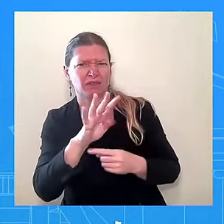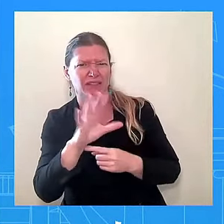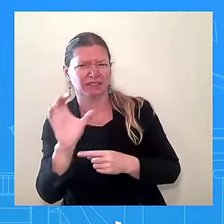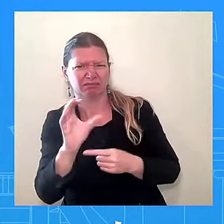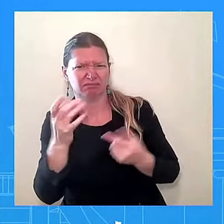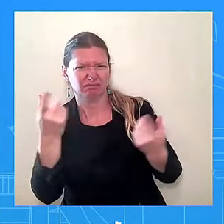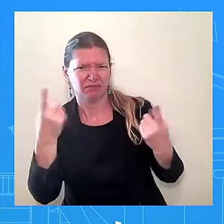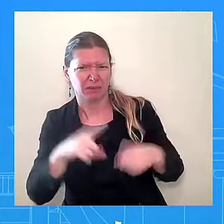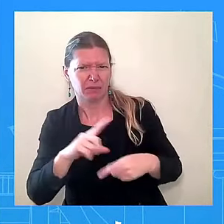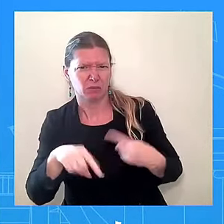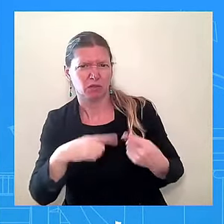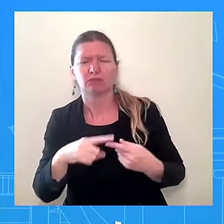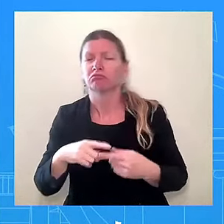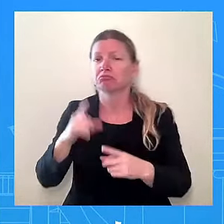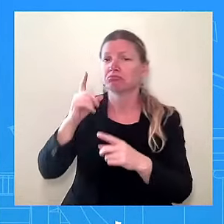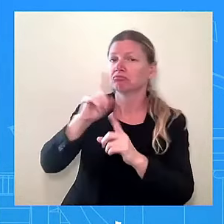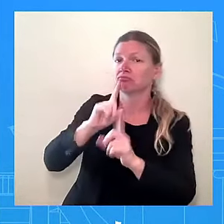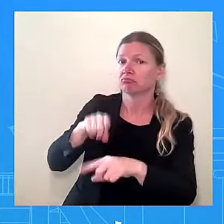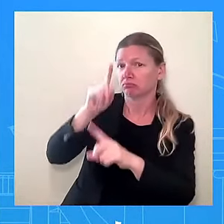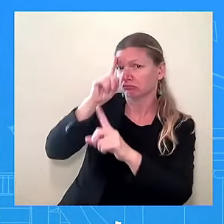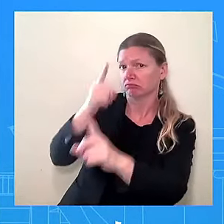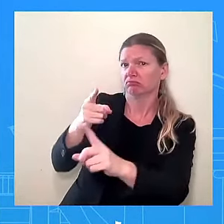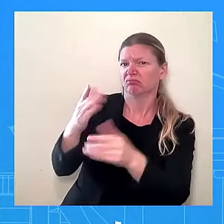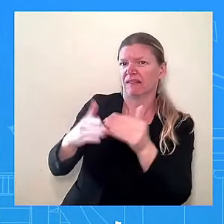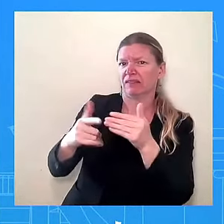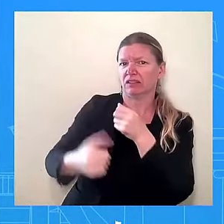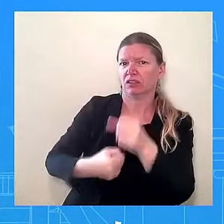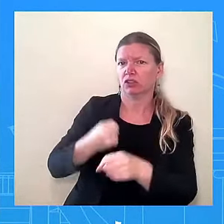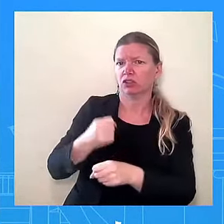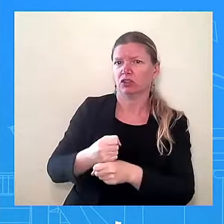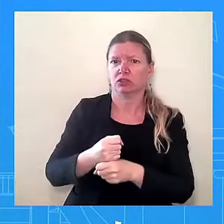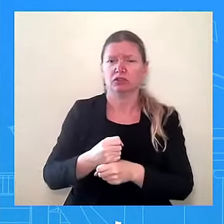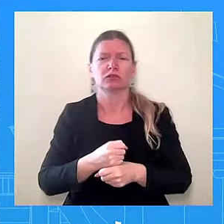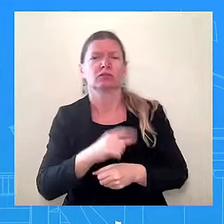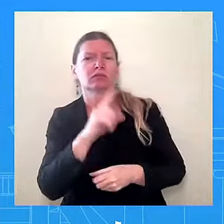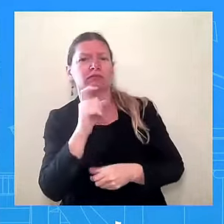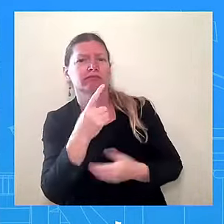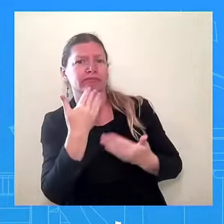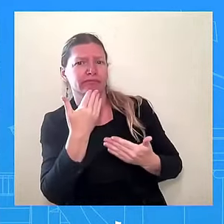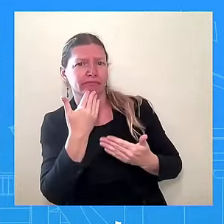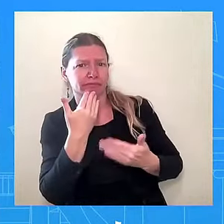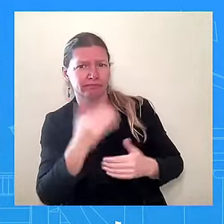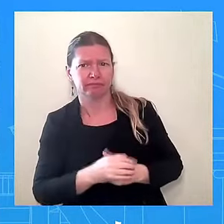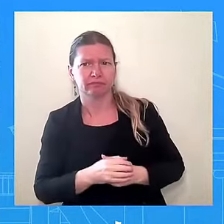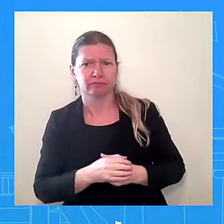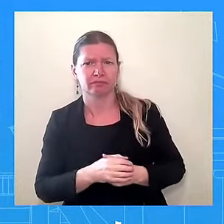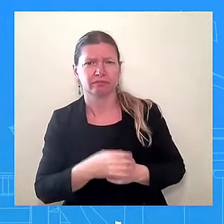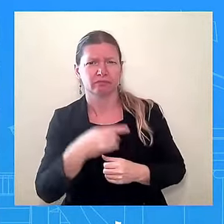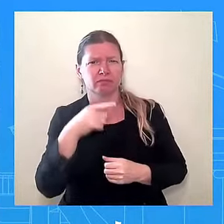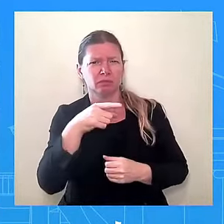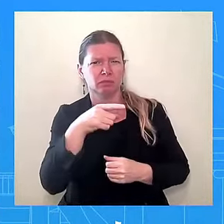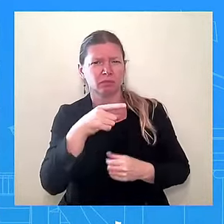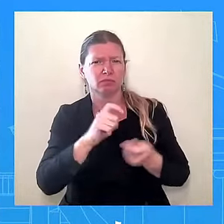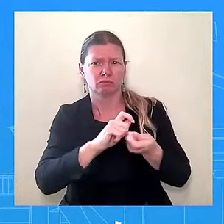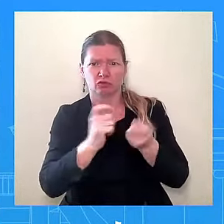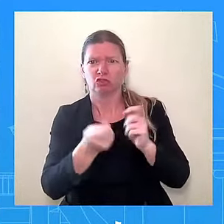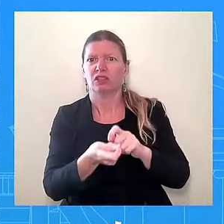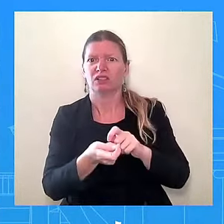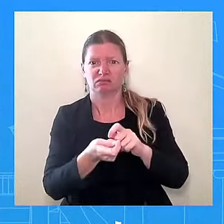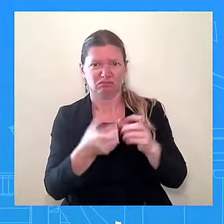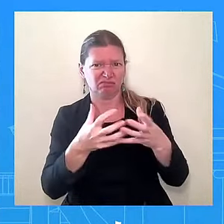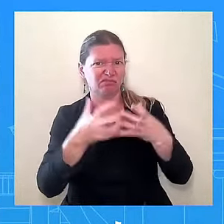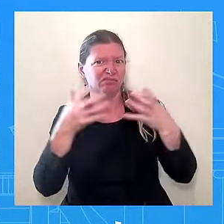Secretary Vilsack, you detailed many of the programs that the USDA is administering under the Inflation Reduction Act, but I'm wondering how much funding